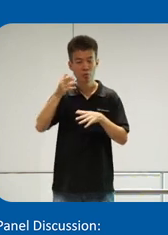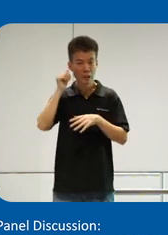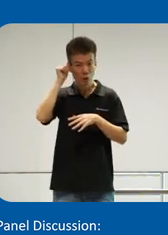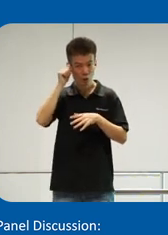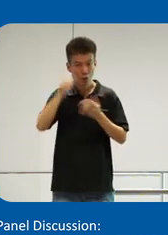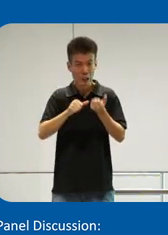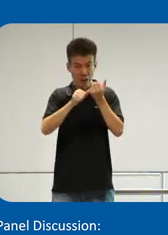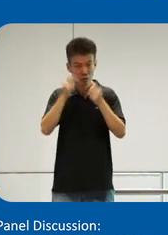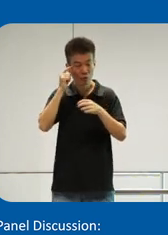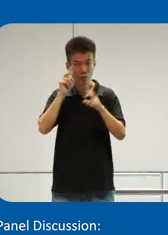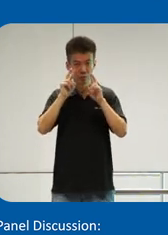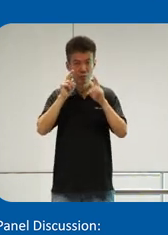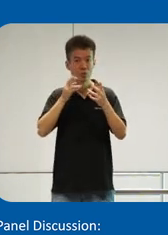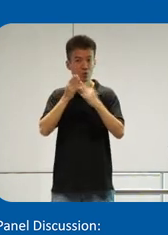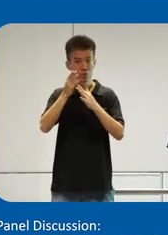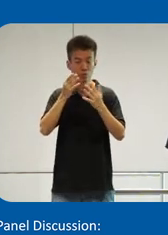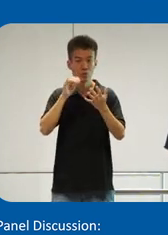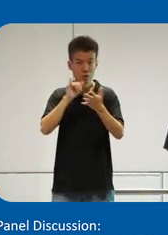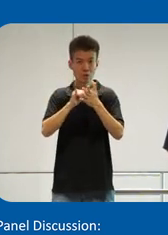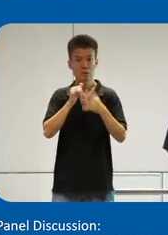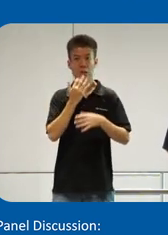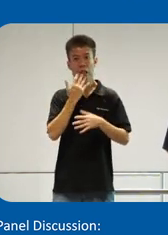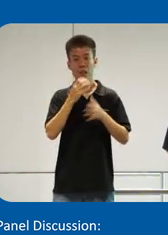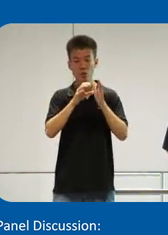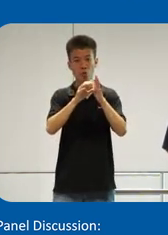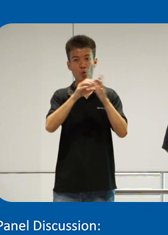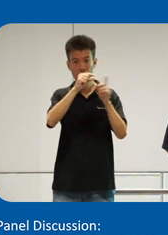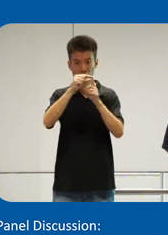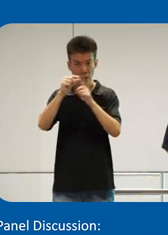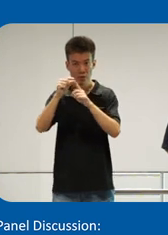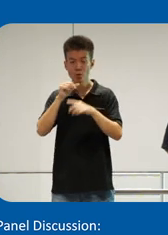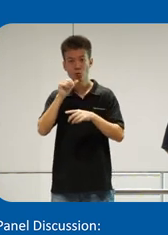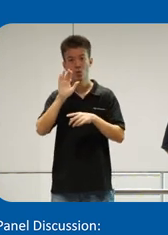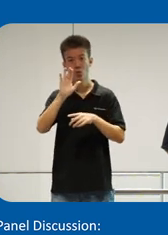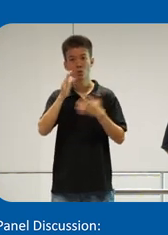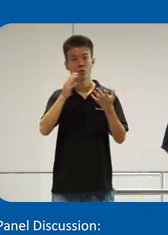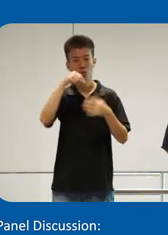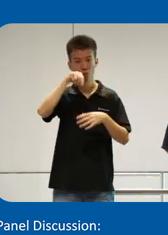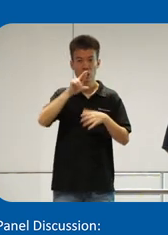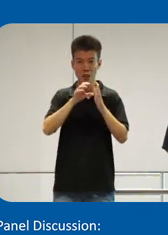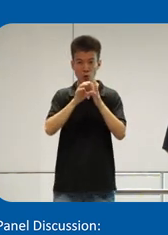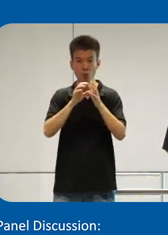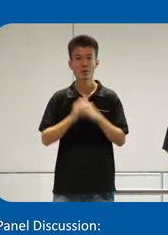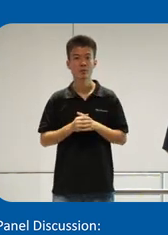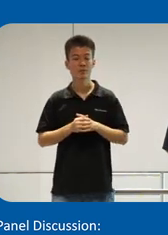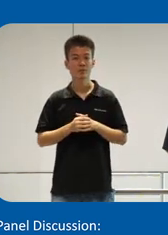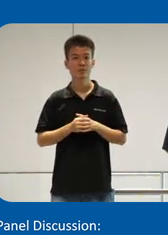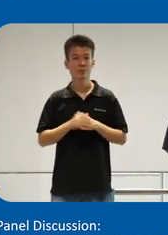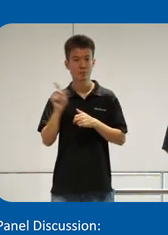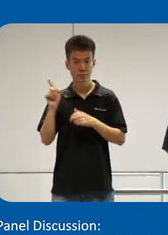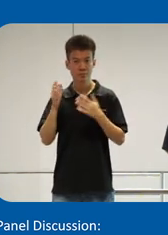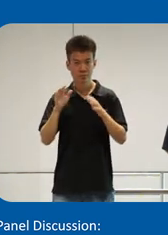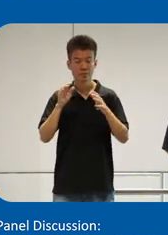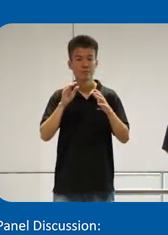assistance to visually impaired through this color coded text. It's not your typical QR code. And this has